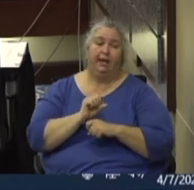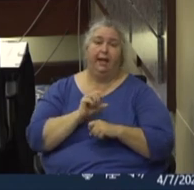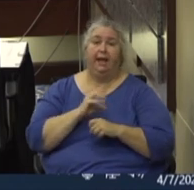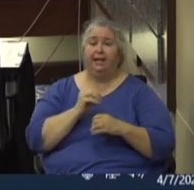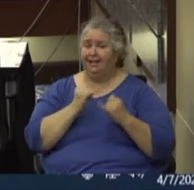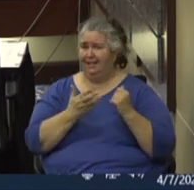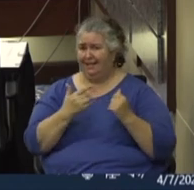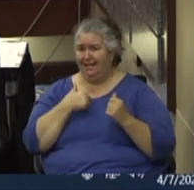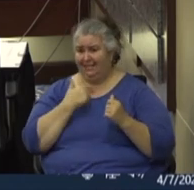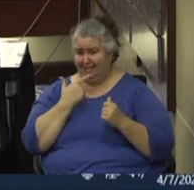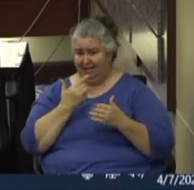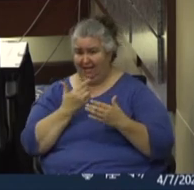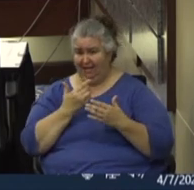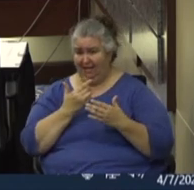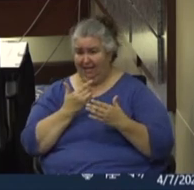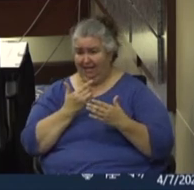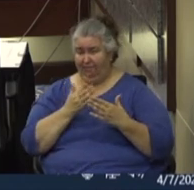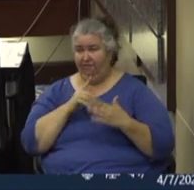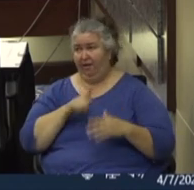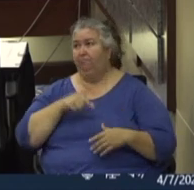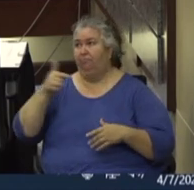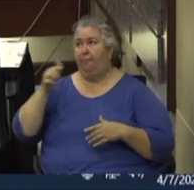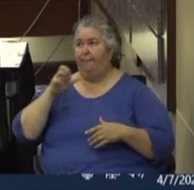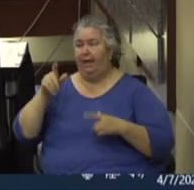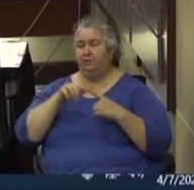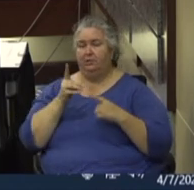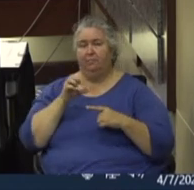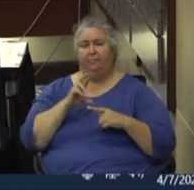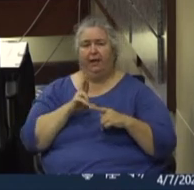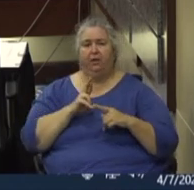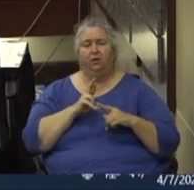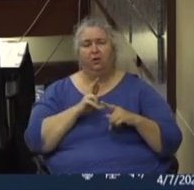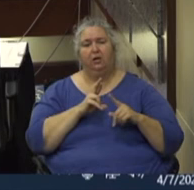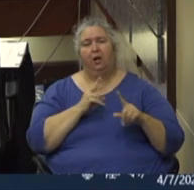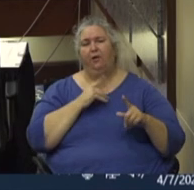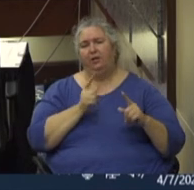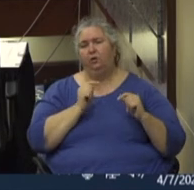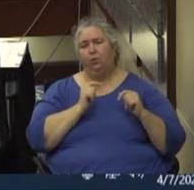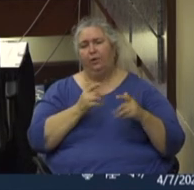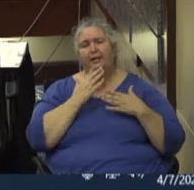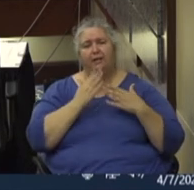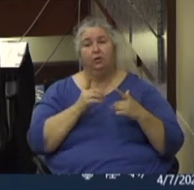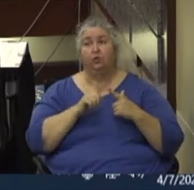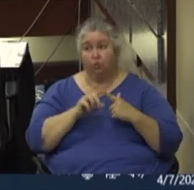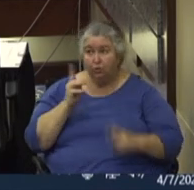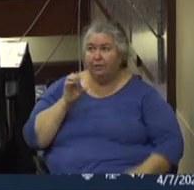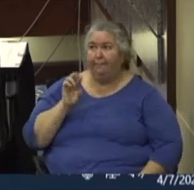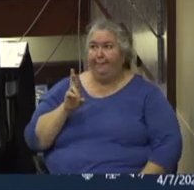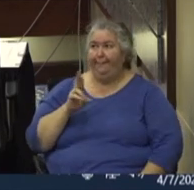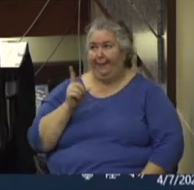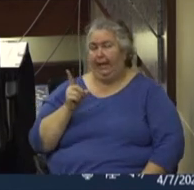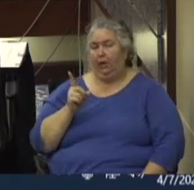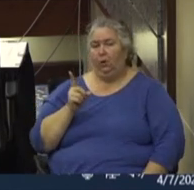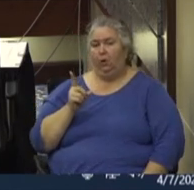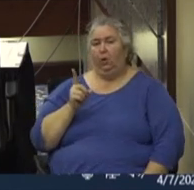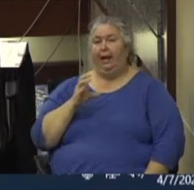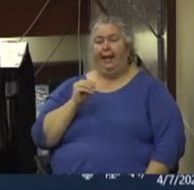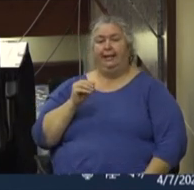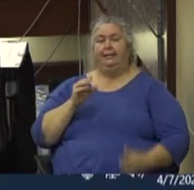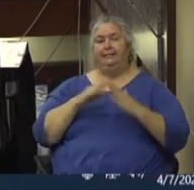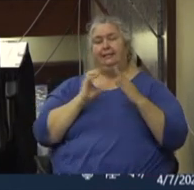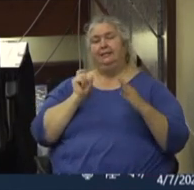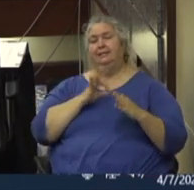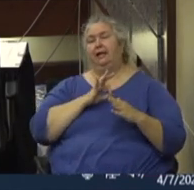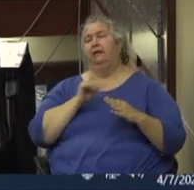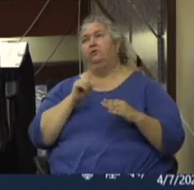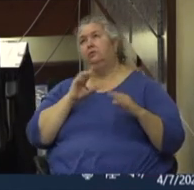last thing I'll say before I turn it back over to the mayor is I want to, um, just give a quick thank you to our mayor, um, and city staff who have put